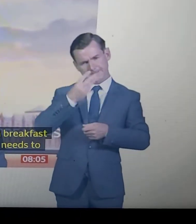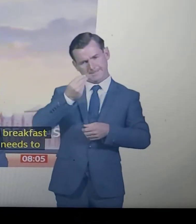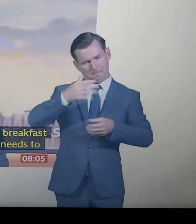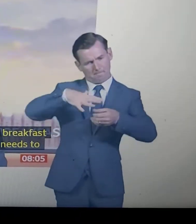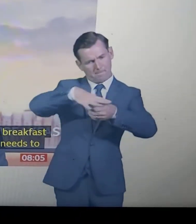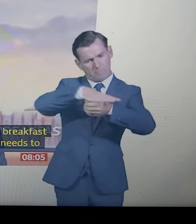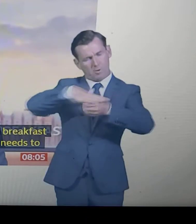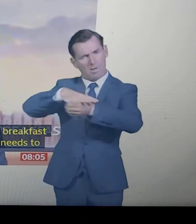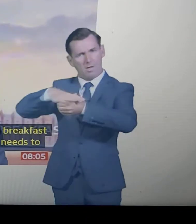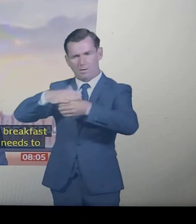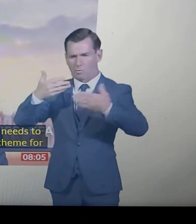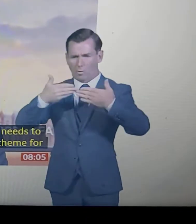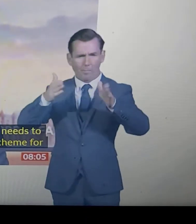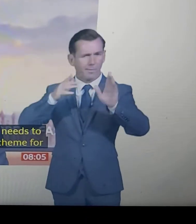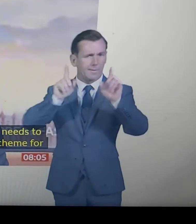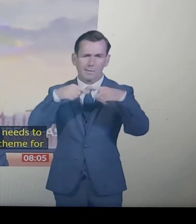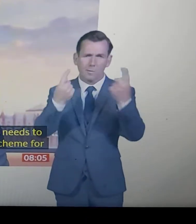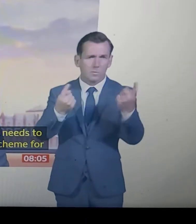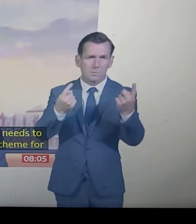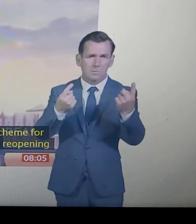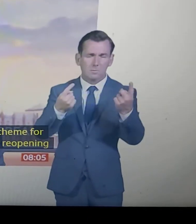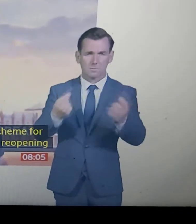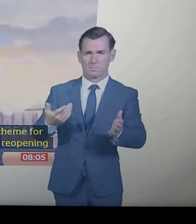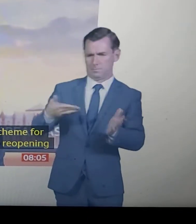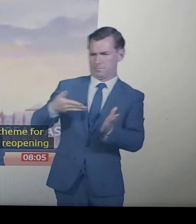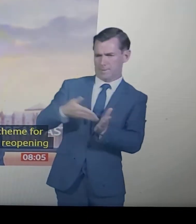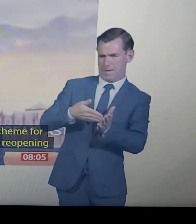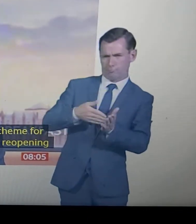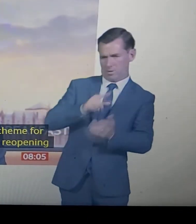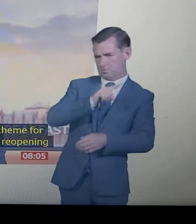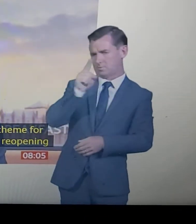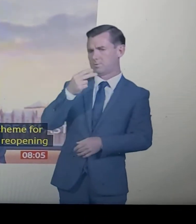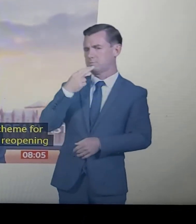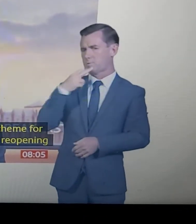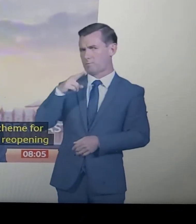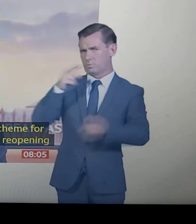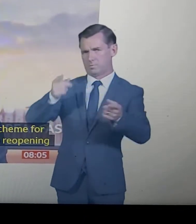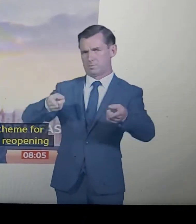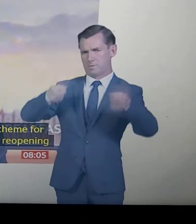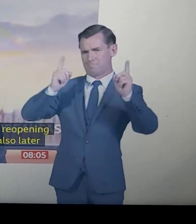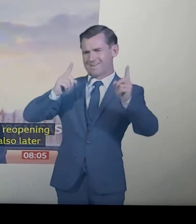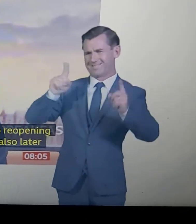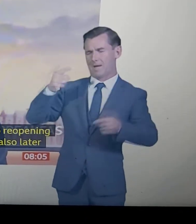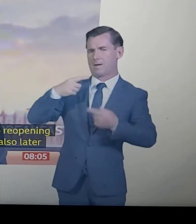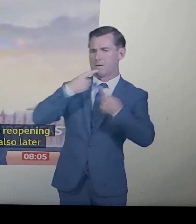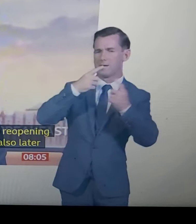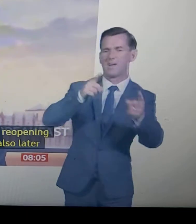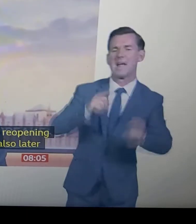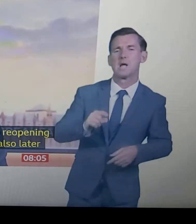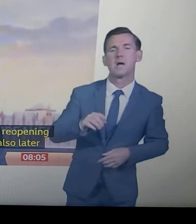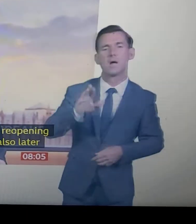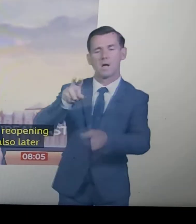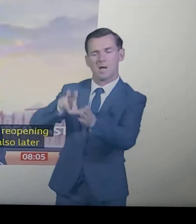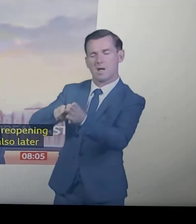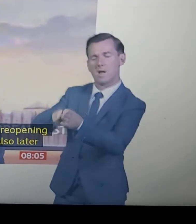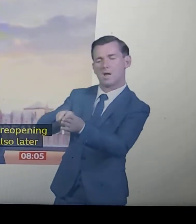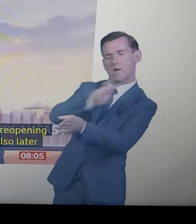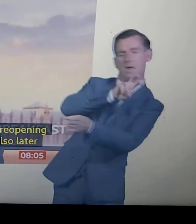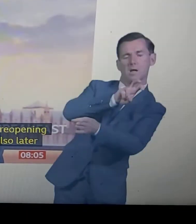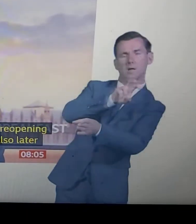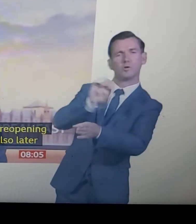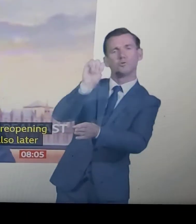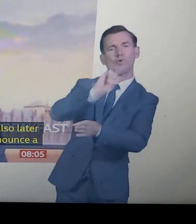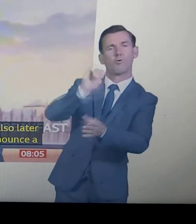today, ministers are going to announce a lighter-touch checks programme after we end the